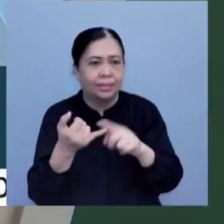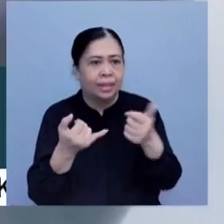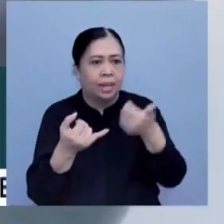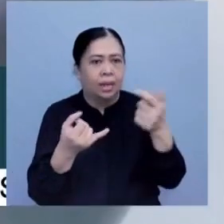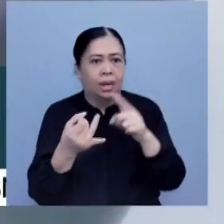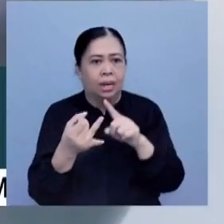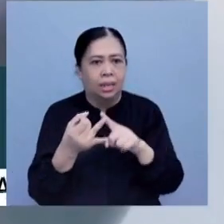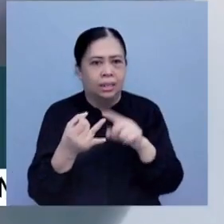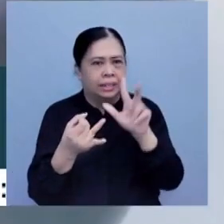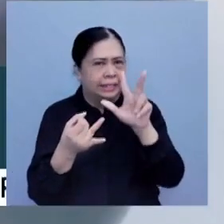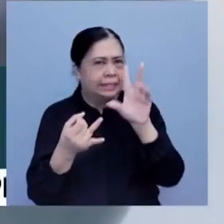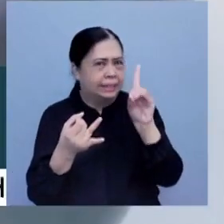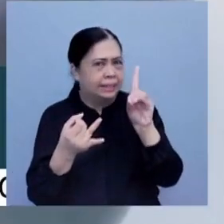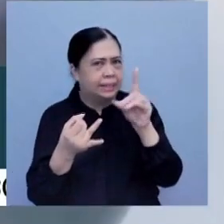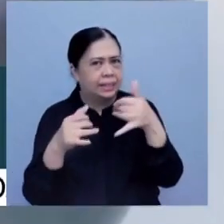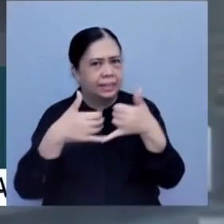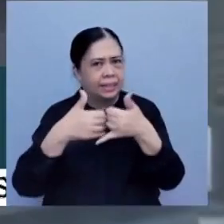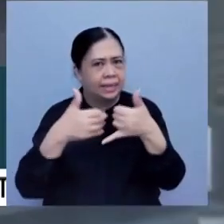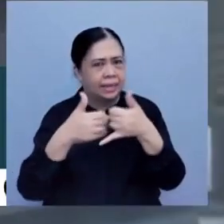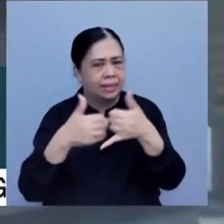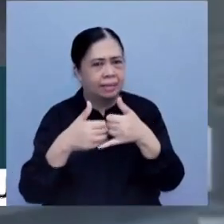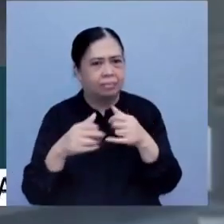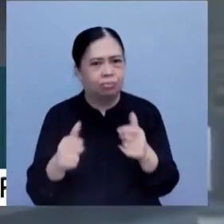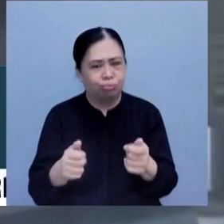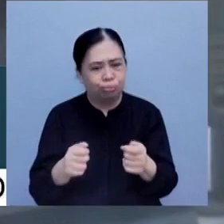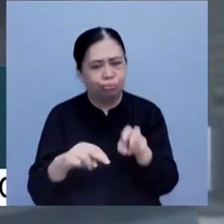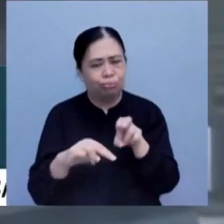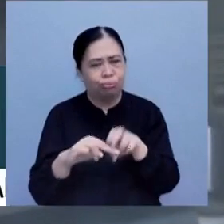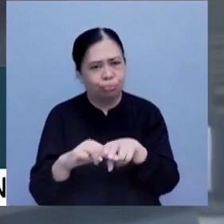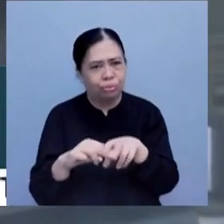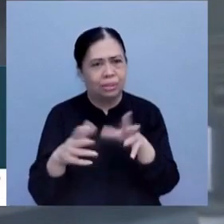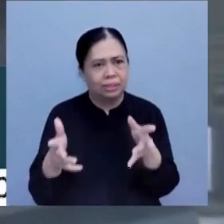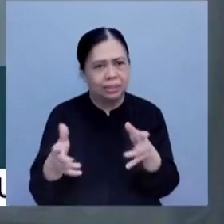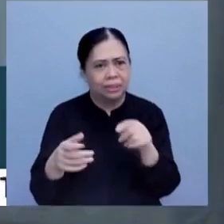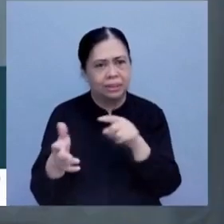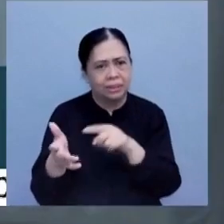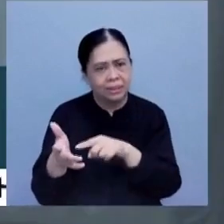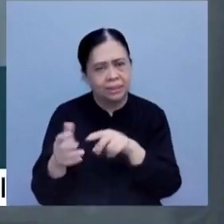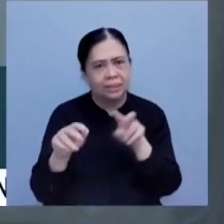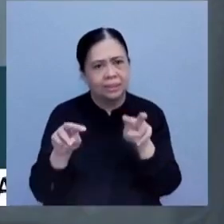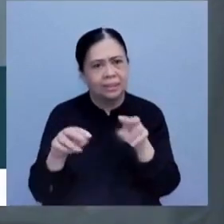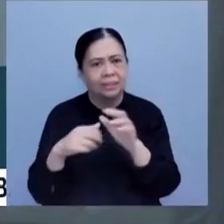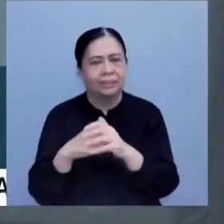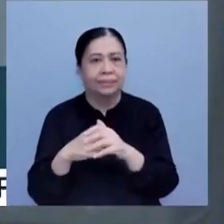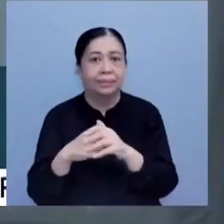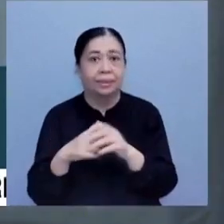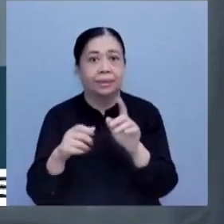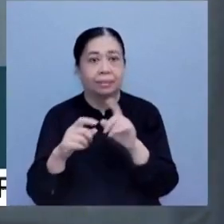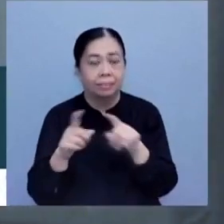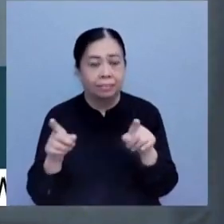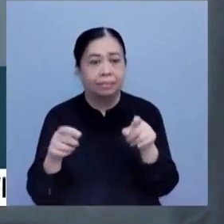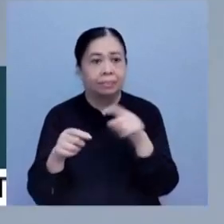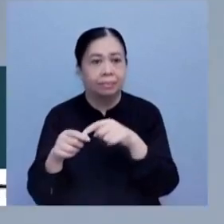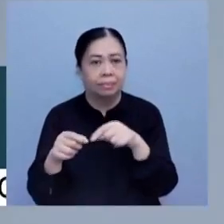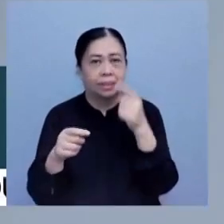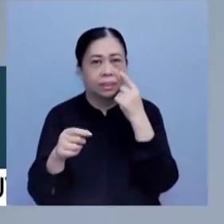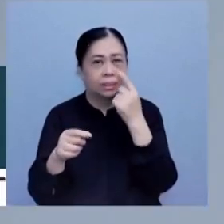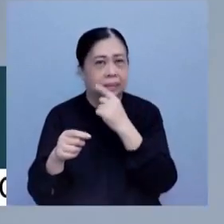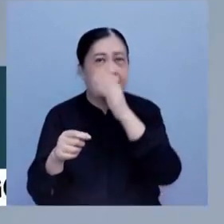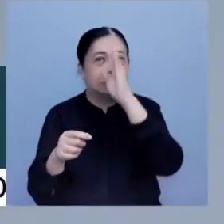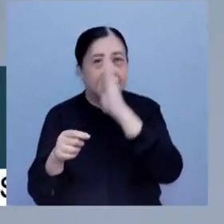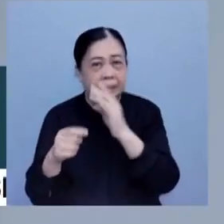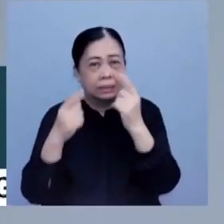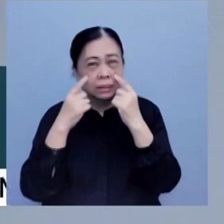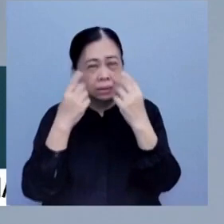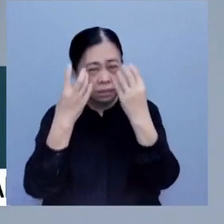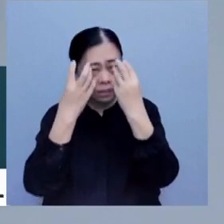3D gaming console that you had to sit like this to look into. Which apparently could damage the eyesight of children if used for